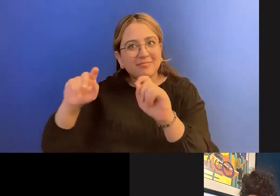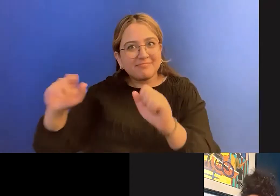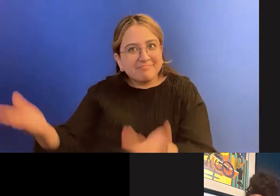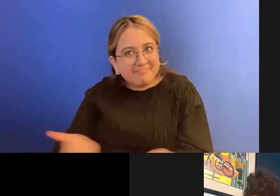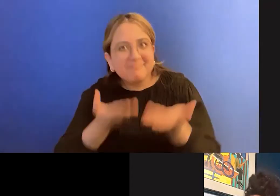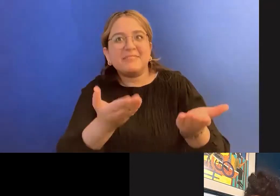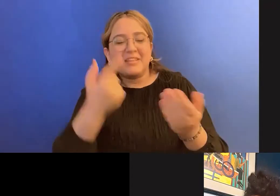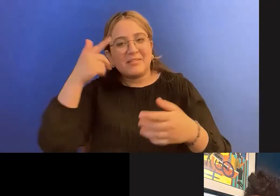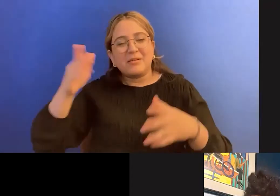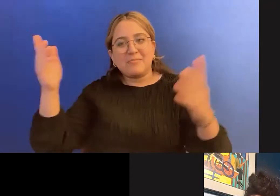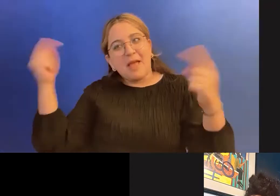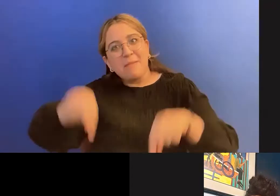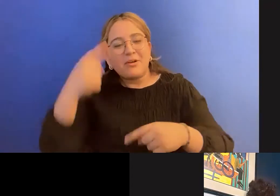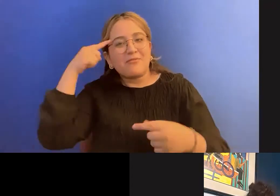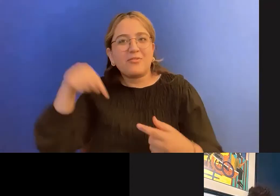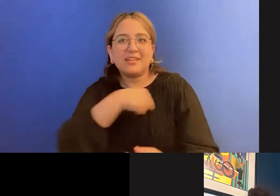That's okay.